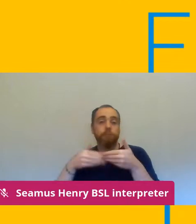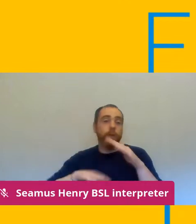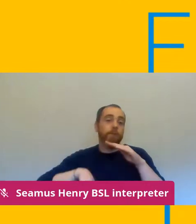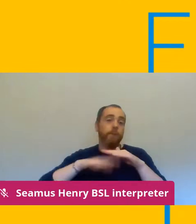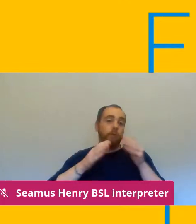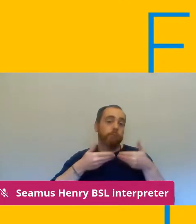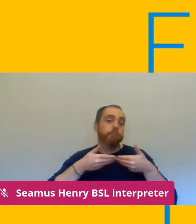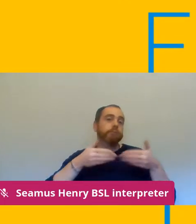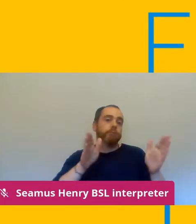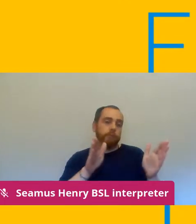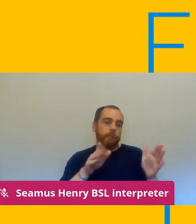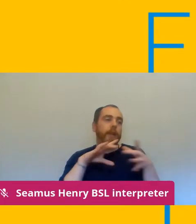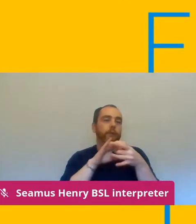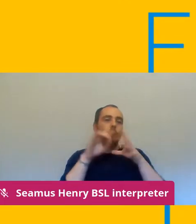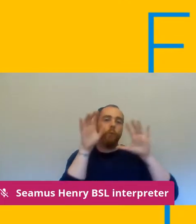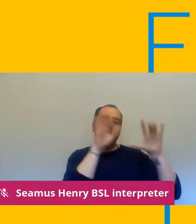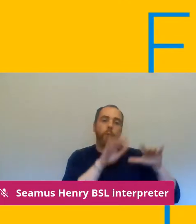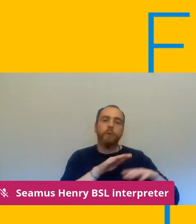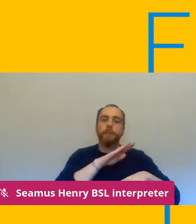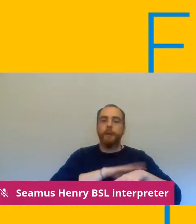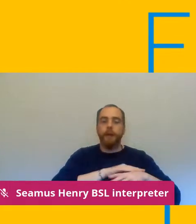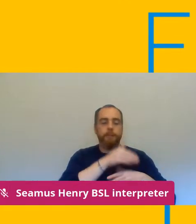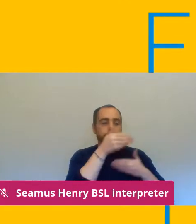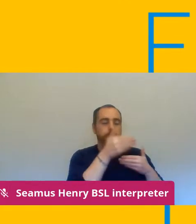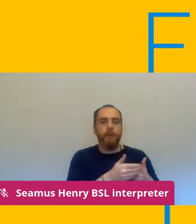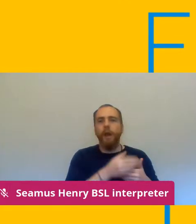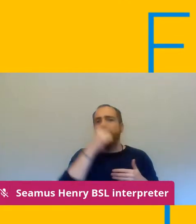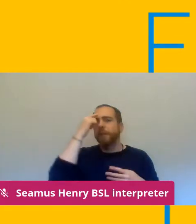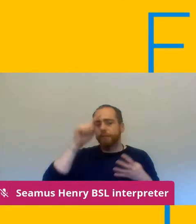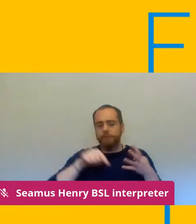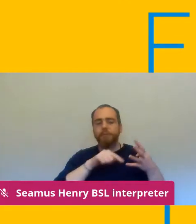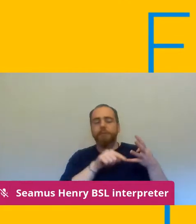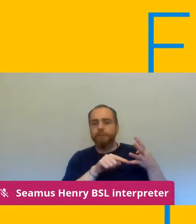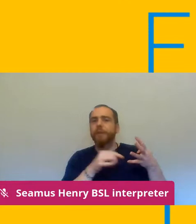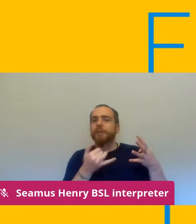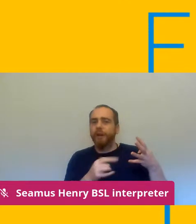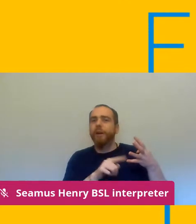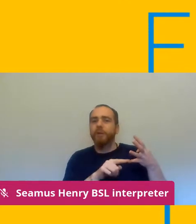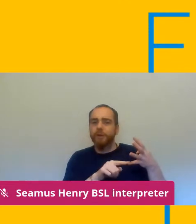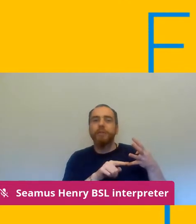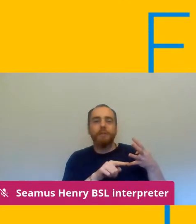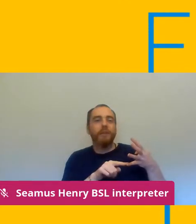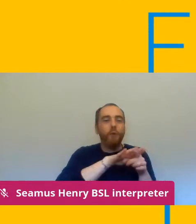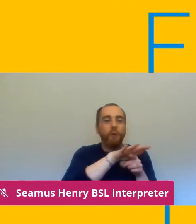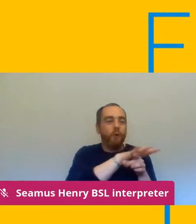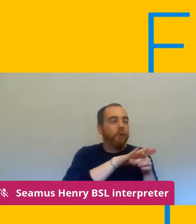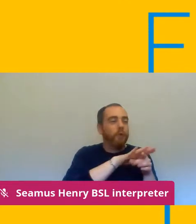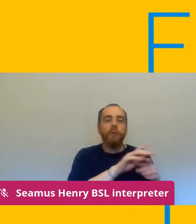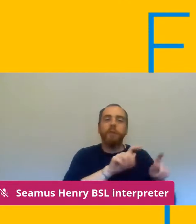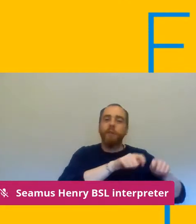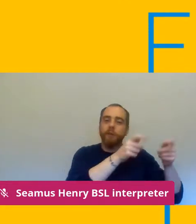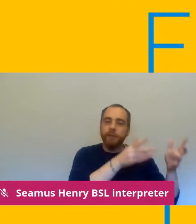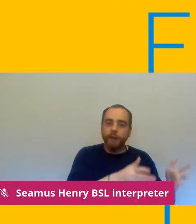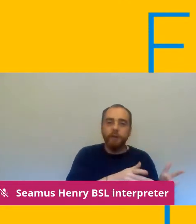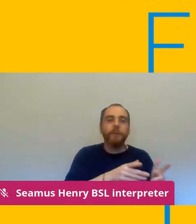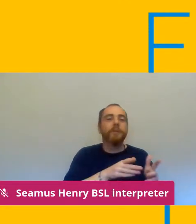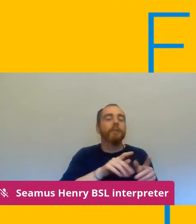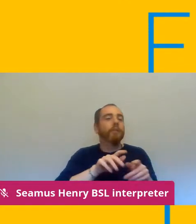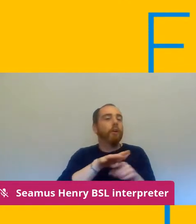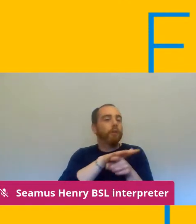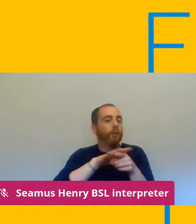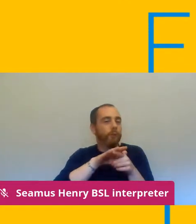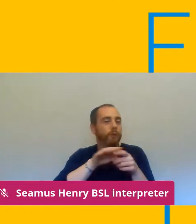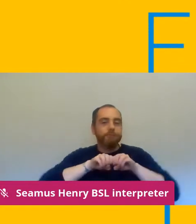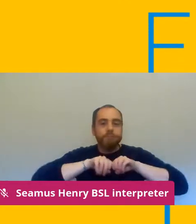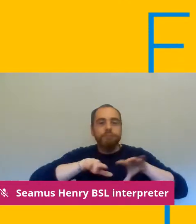into phase four rising infection rates local outbreaks and lockdowns local lockdowns so essentially